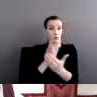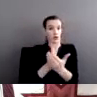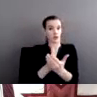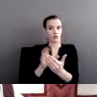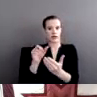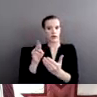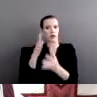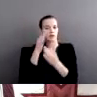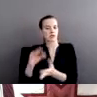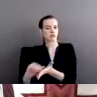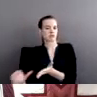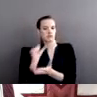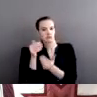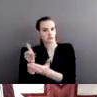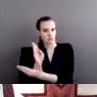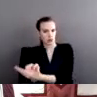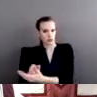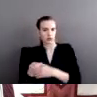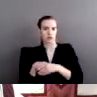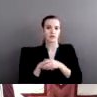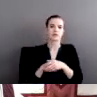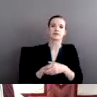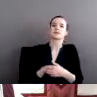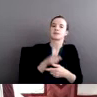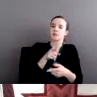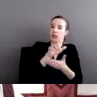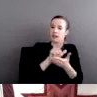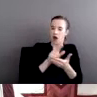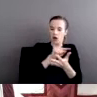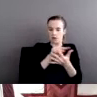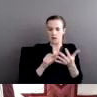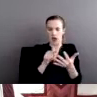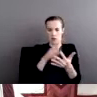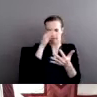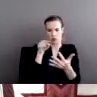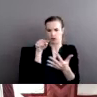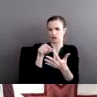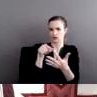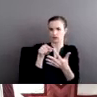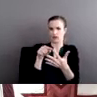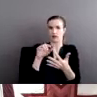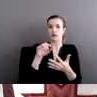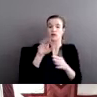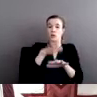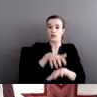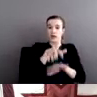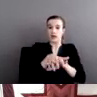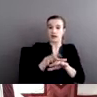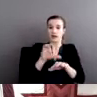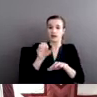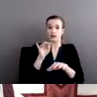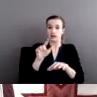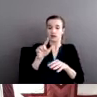want to focus on one aspect of the law, and that is the Indian Civil Rights Act limitation to one year